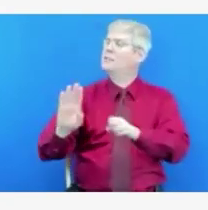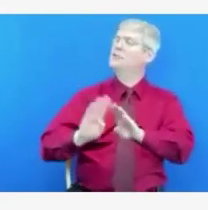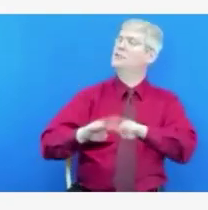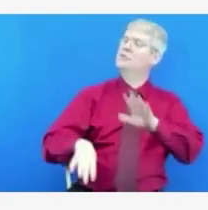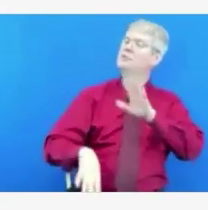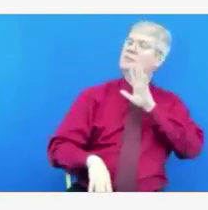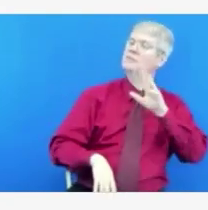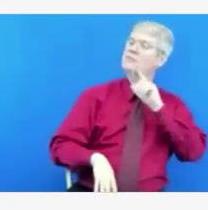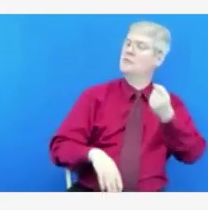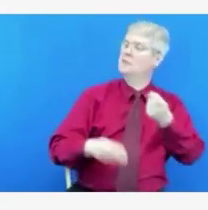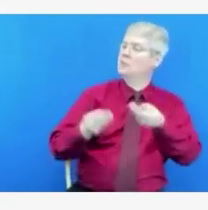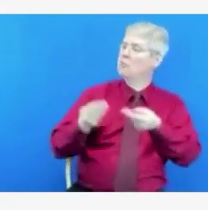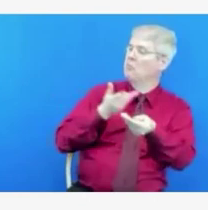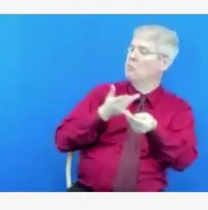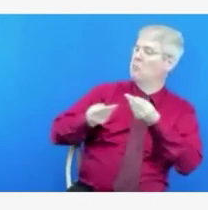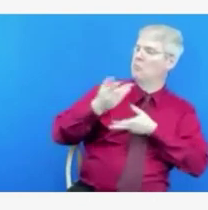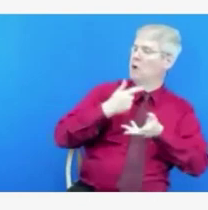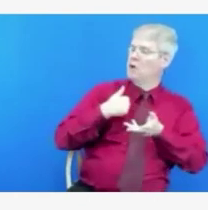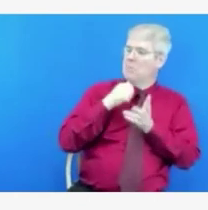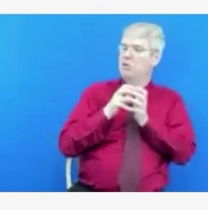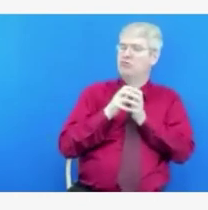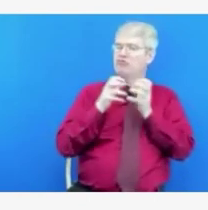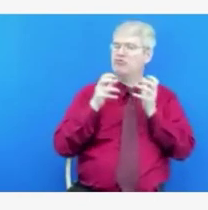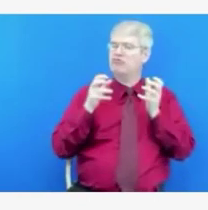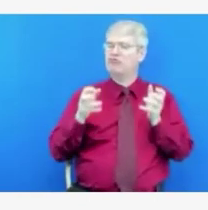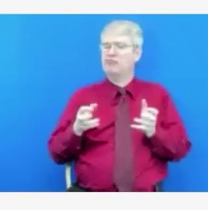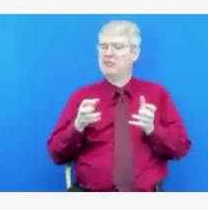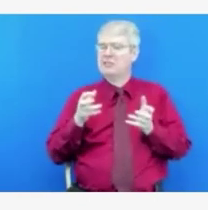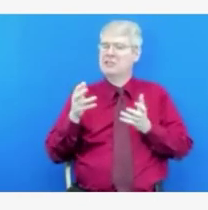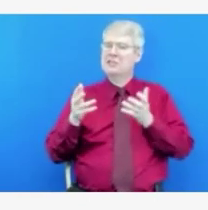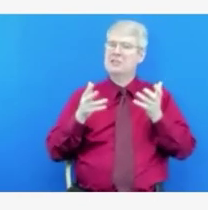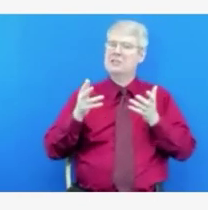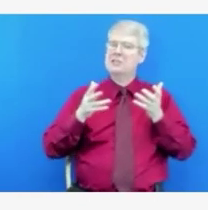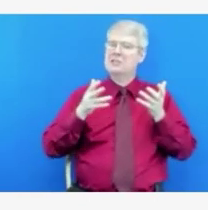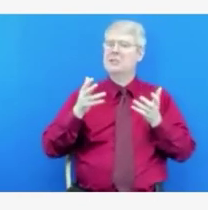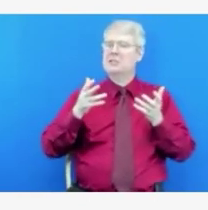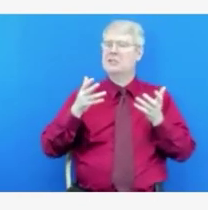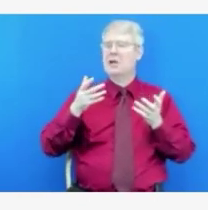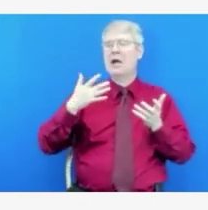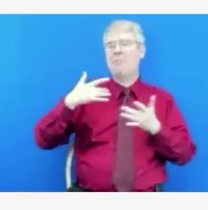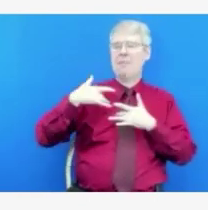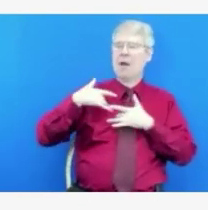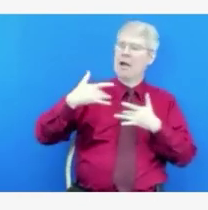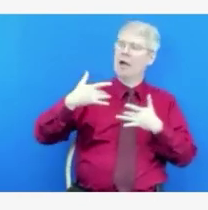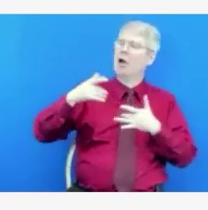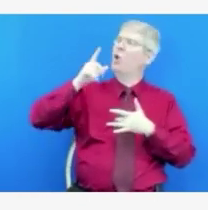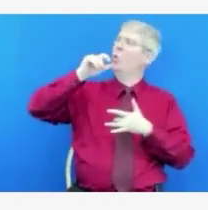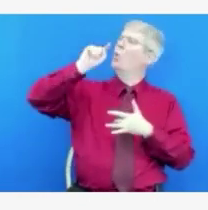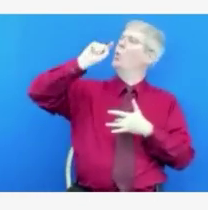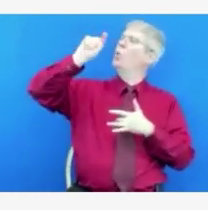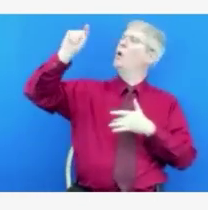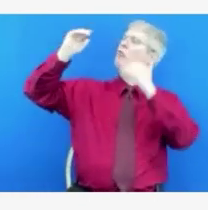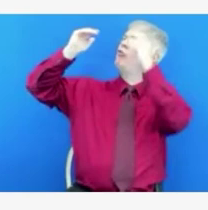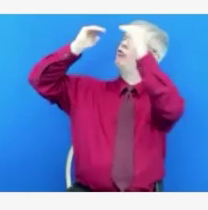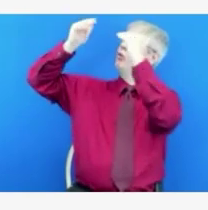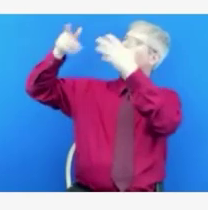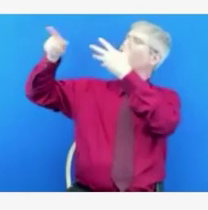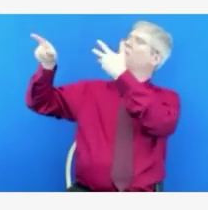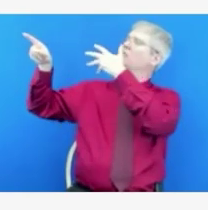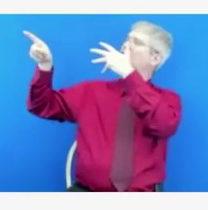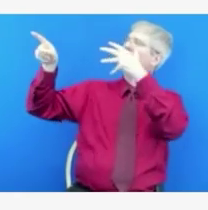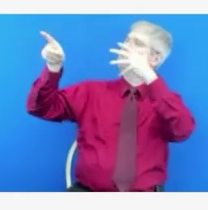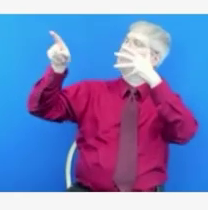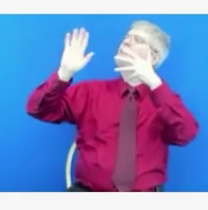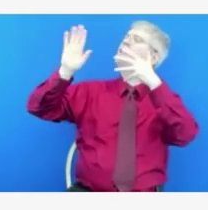expect to mirror what we saw with adults. And just really, really quickly, does messaging change when you're talking about a